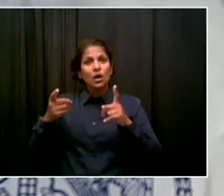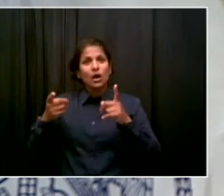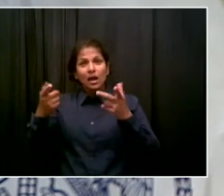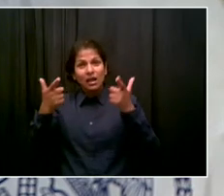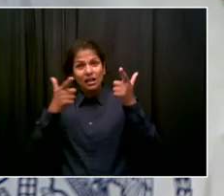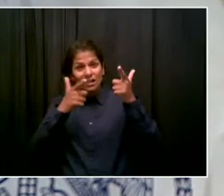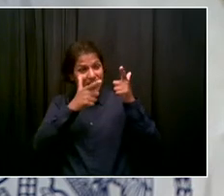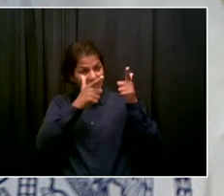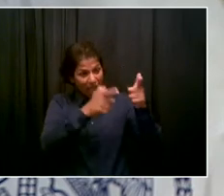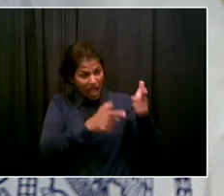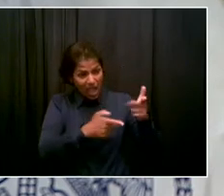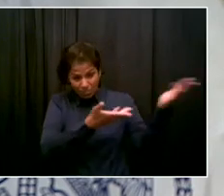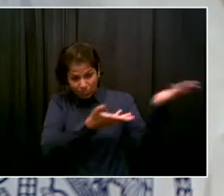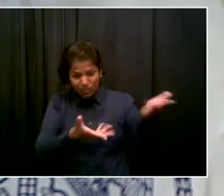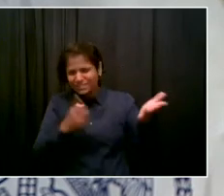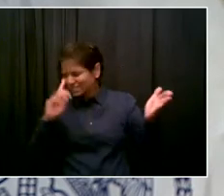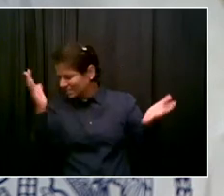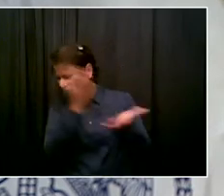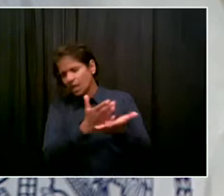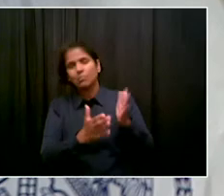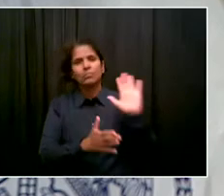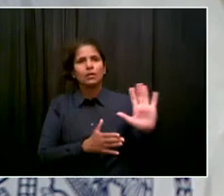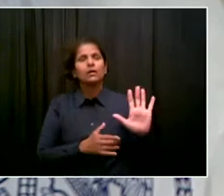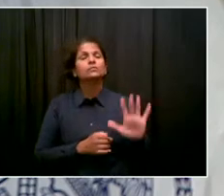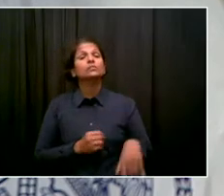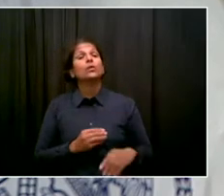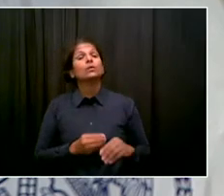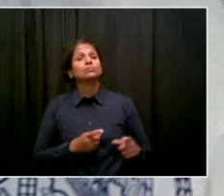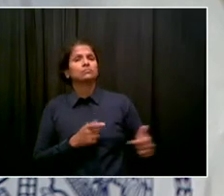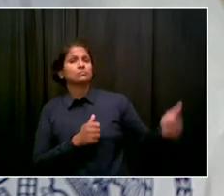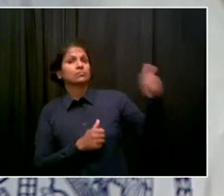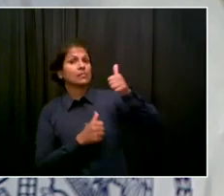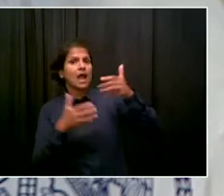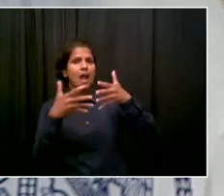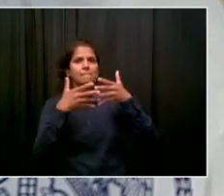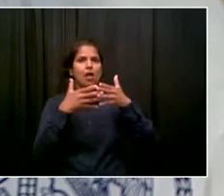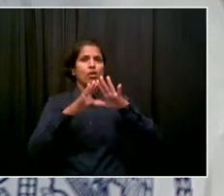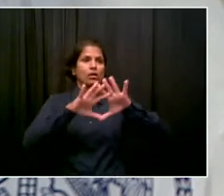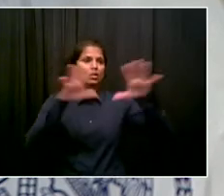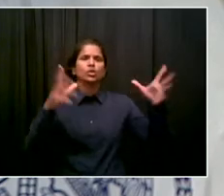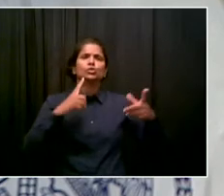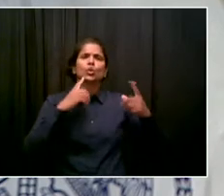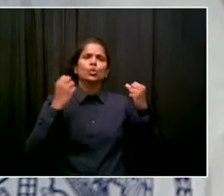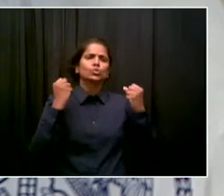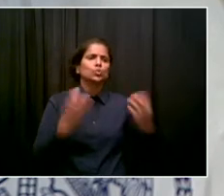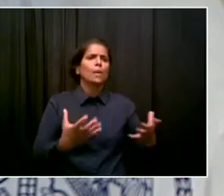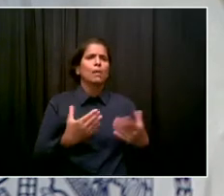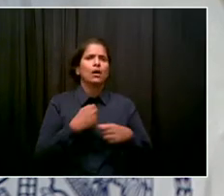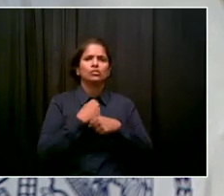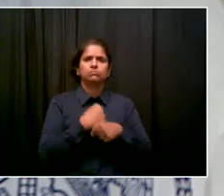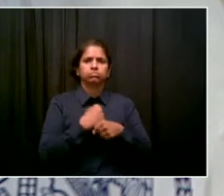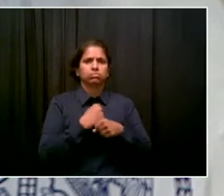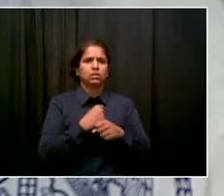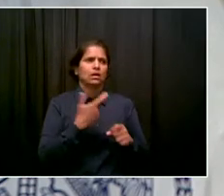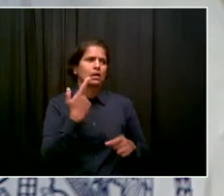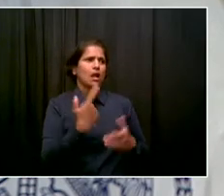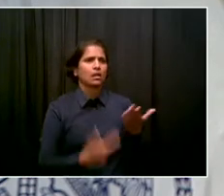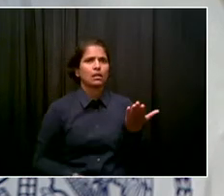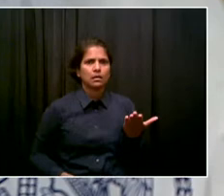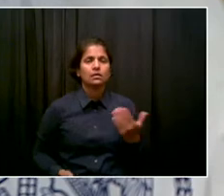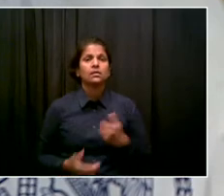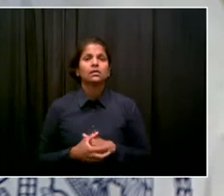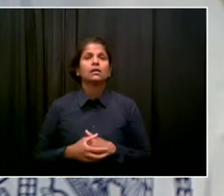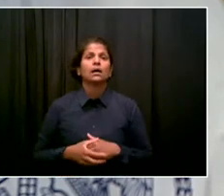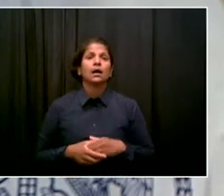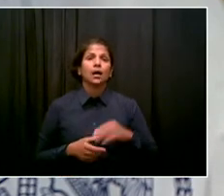But that being said, we don't have that yet. So we have to act on every other piece of the equation. What folks at our Office of Criminal Justice will